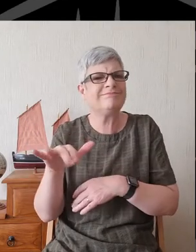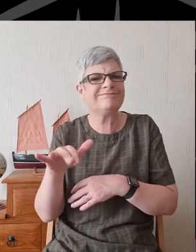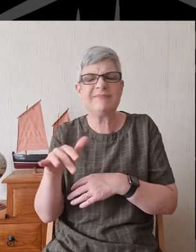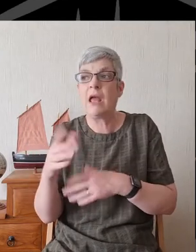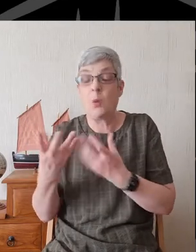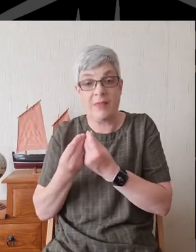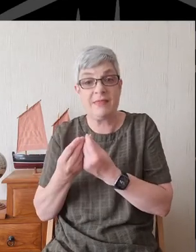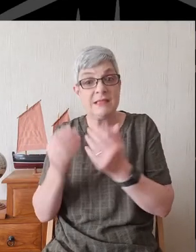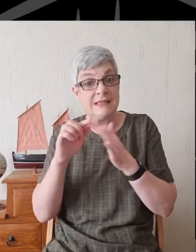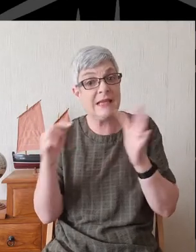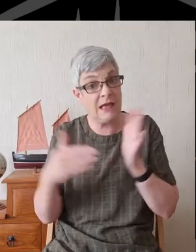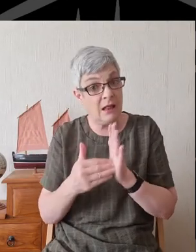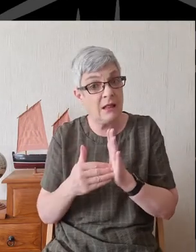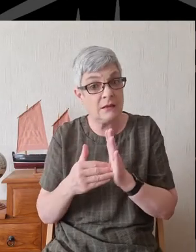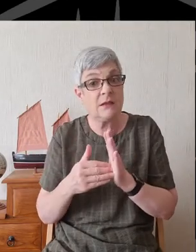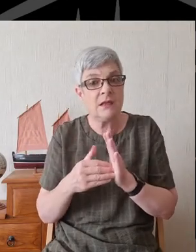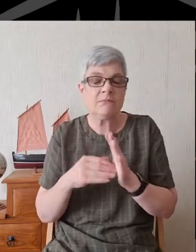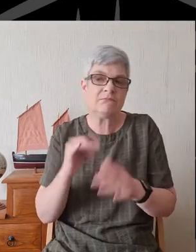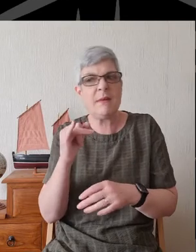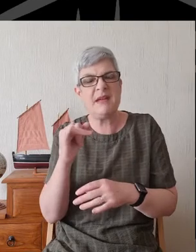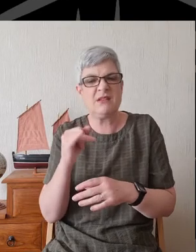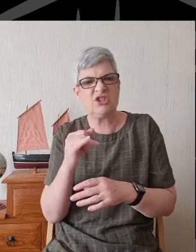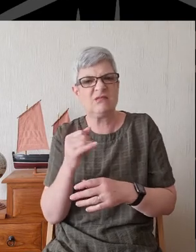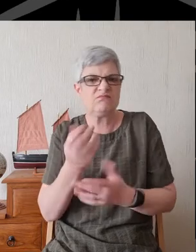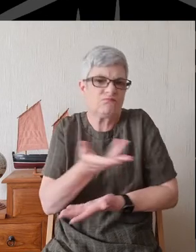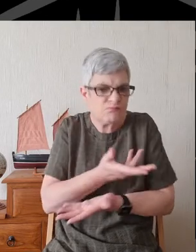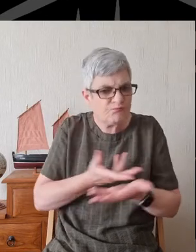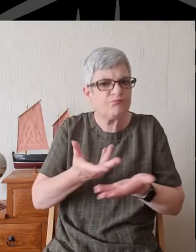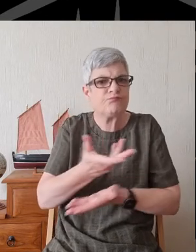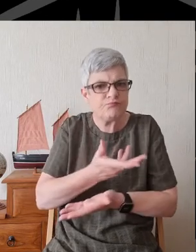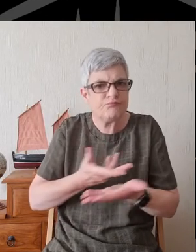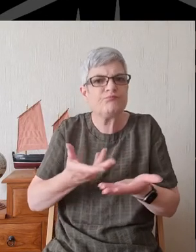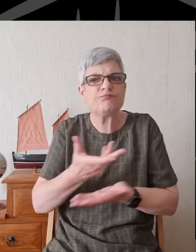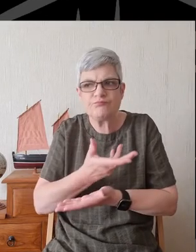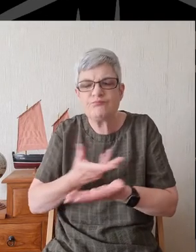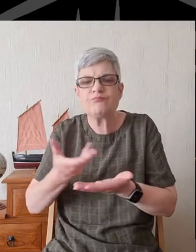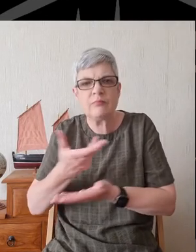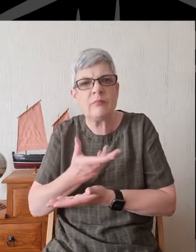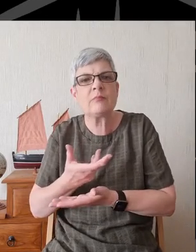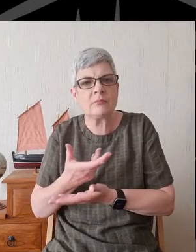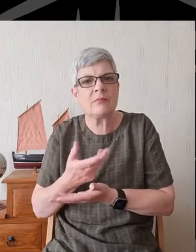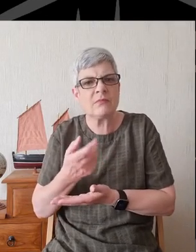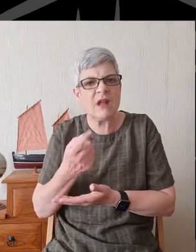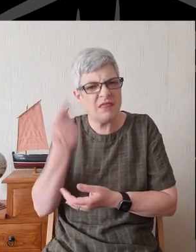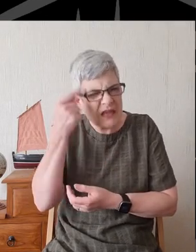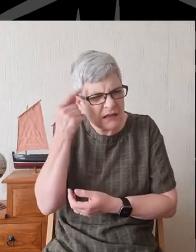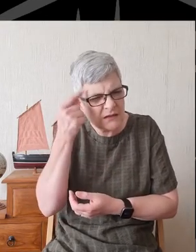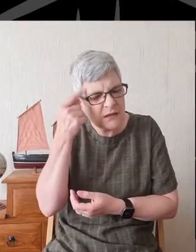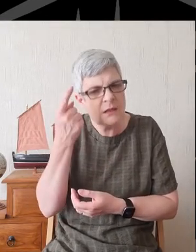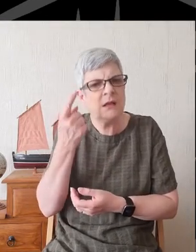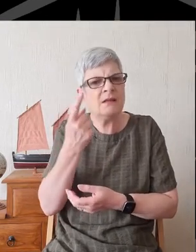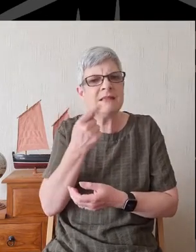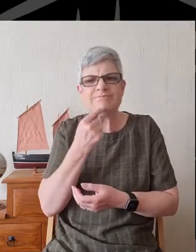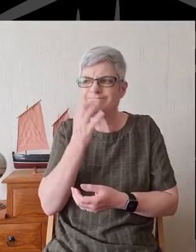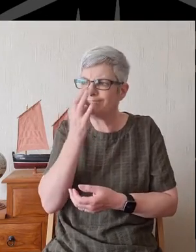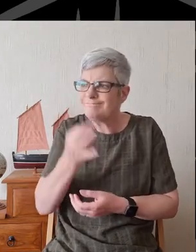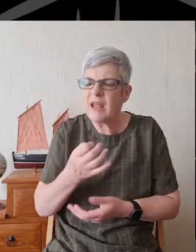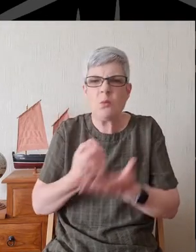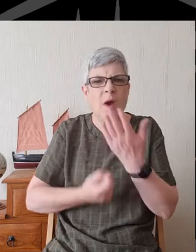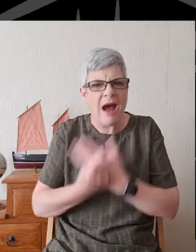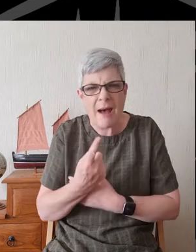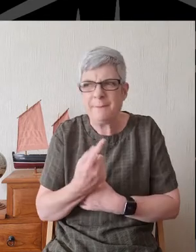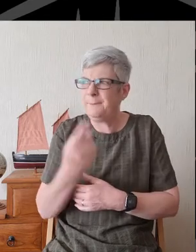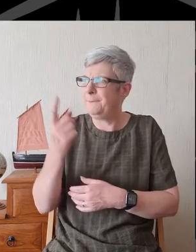Ezekiel, but are probably just going over this in their minds or in their conversation. What's going on? What's God